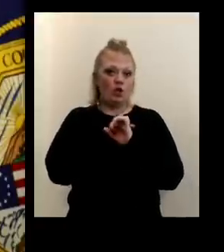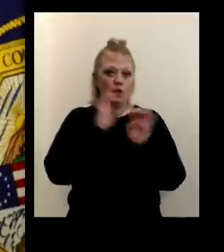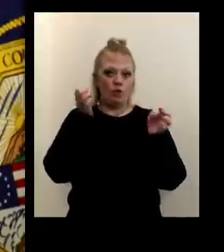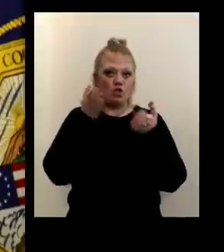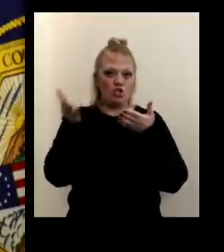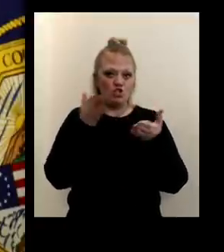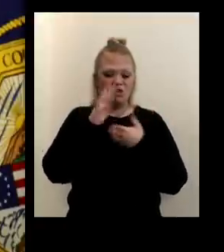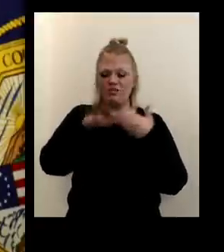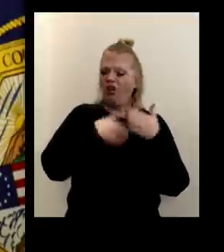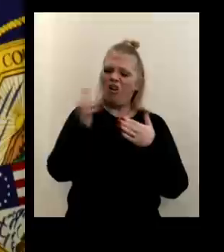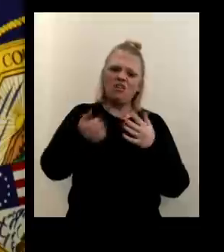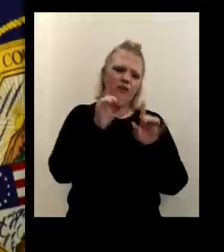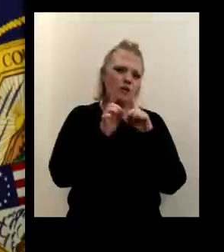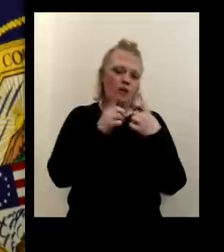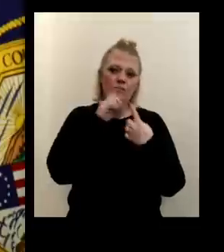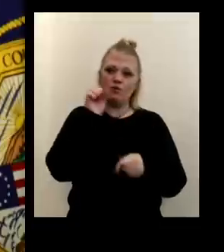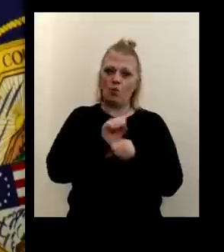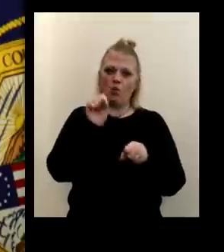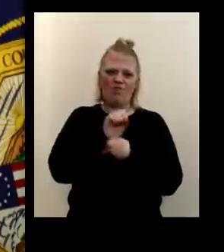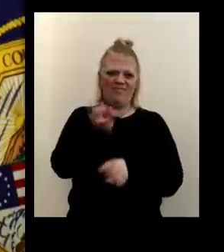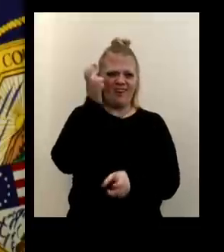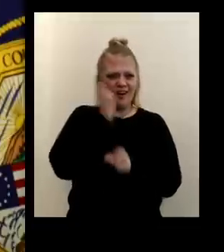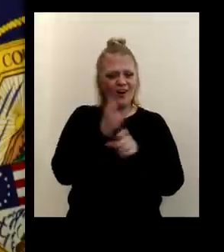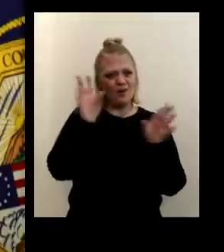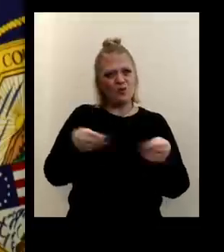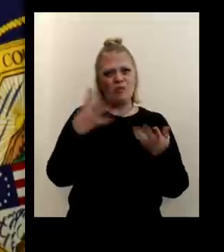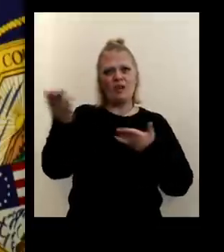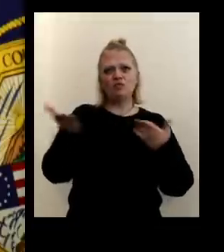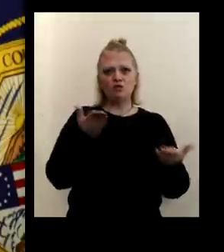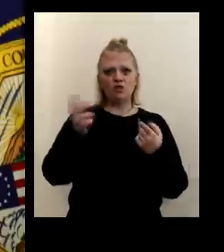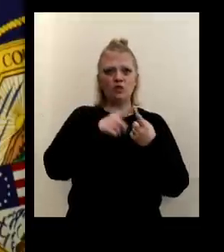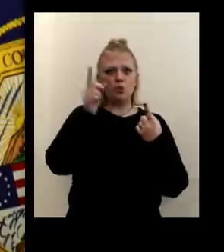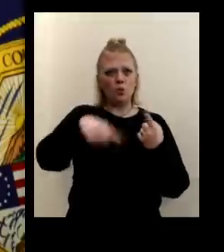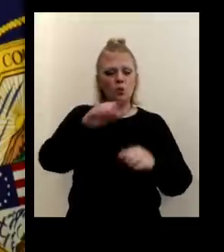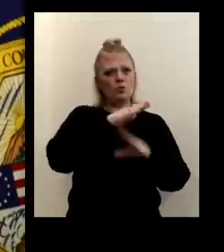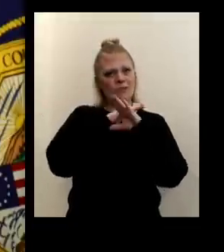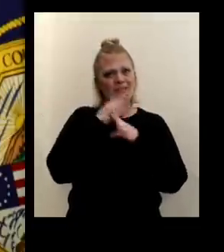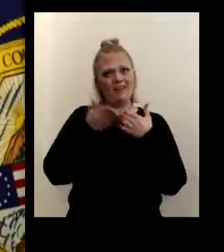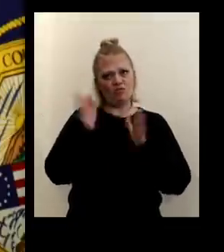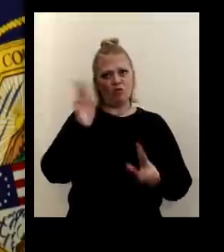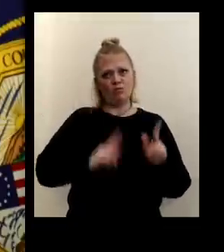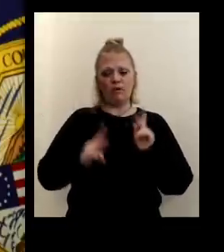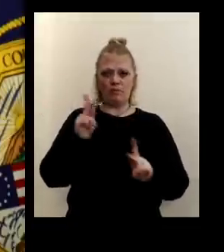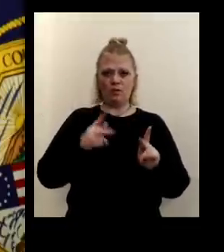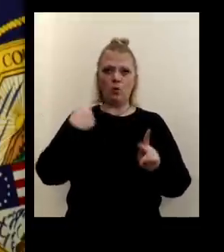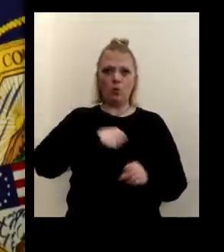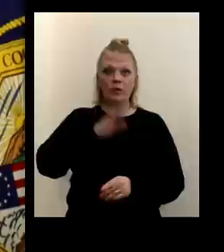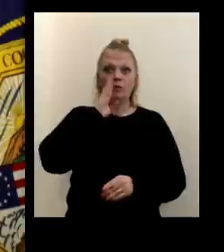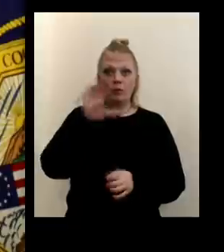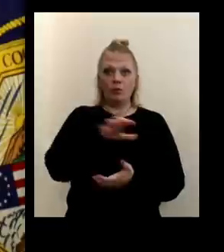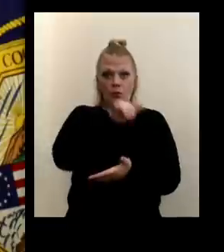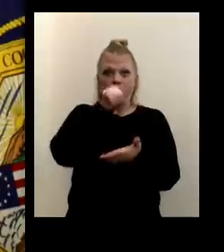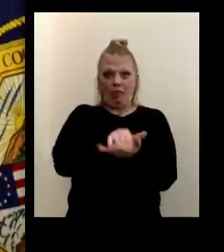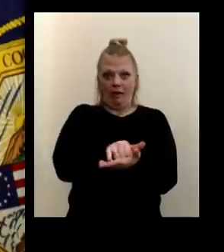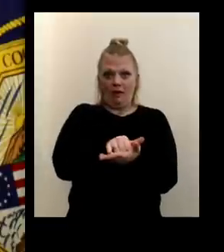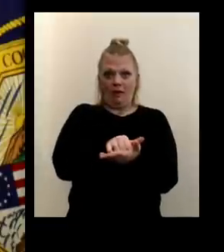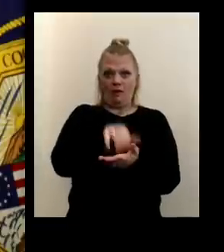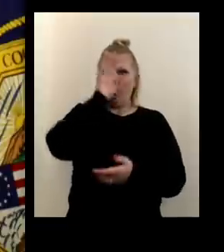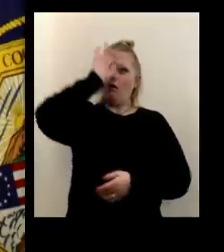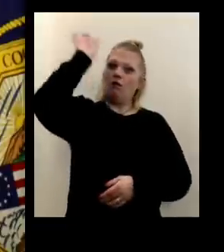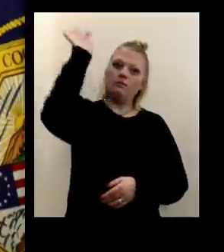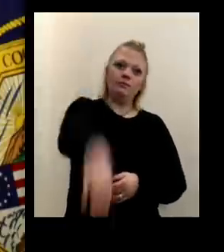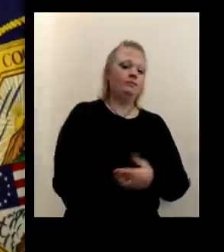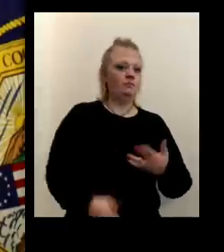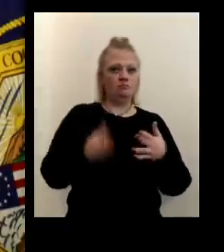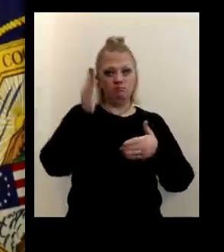and all our other departments are working hard to provide services to you and to protect the general public. We will do that all the way through this